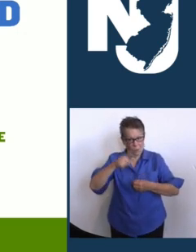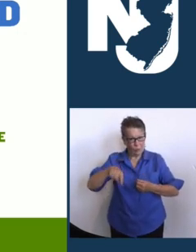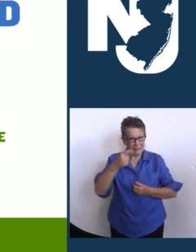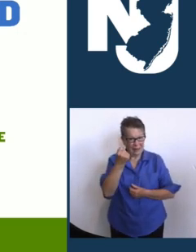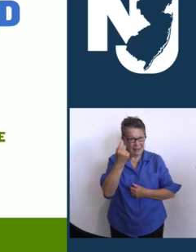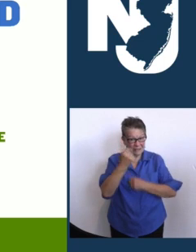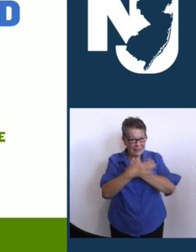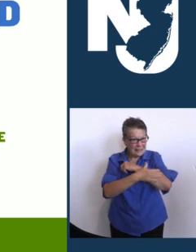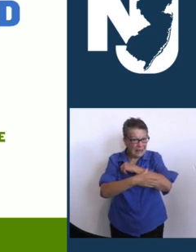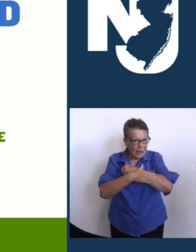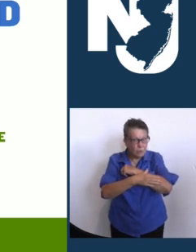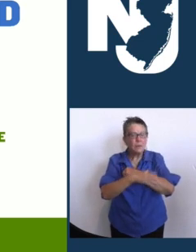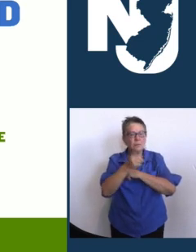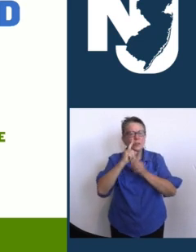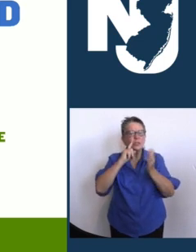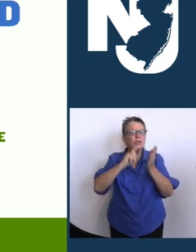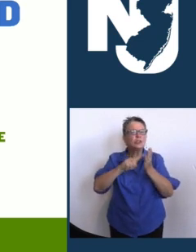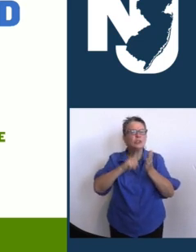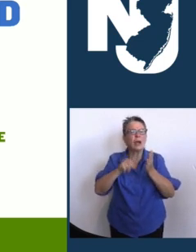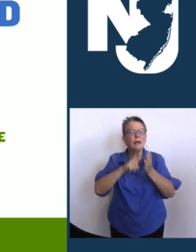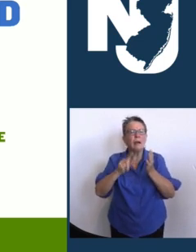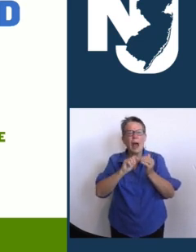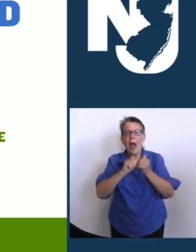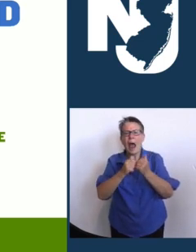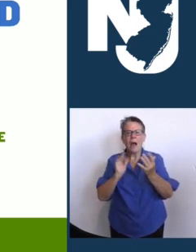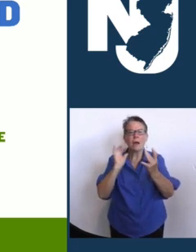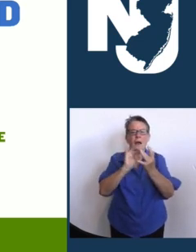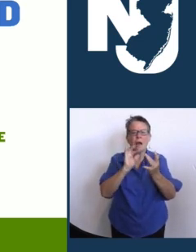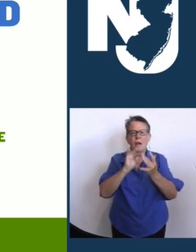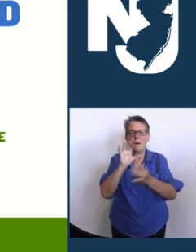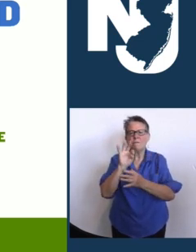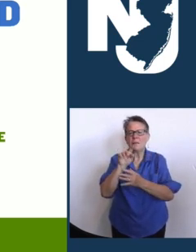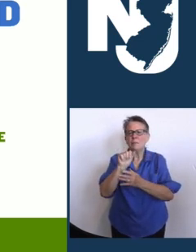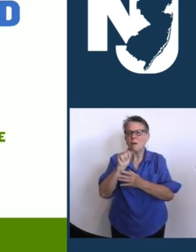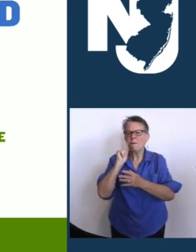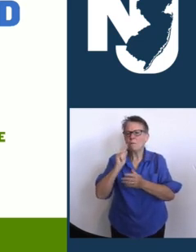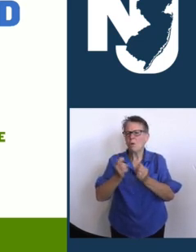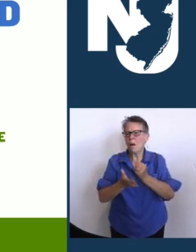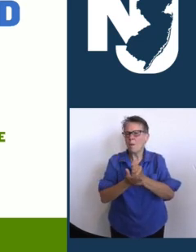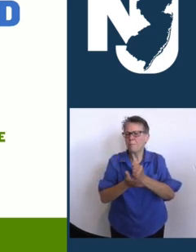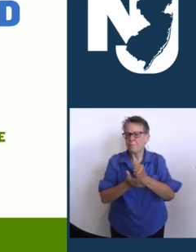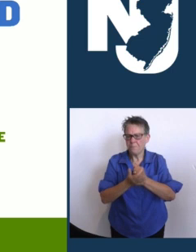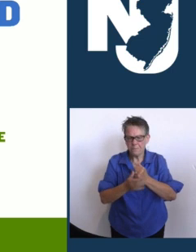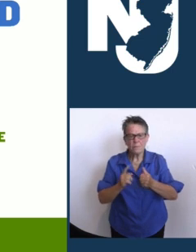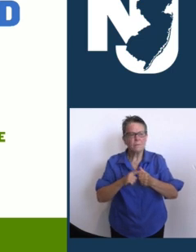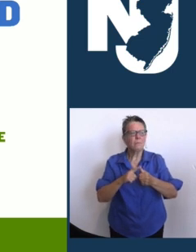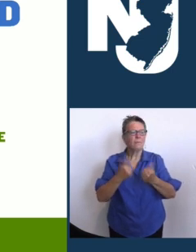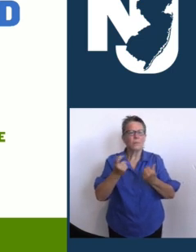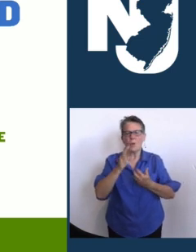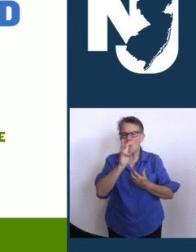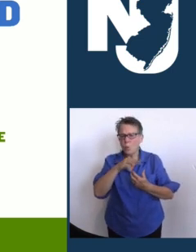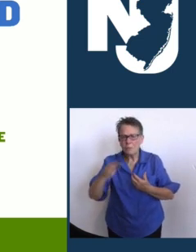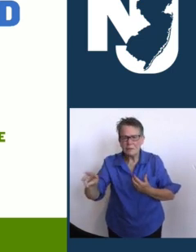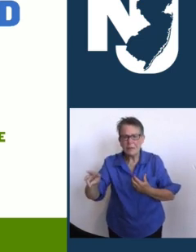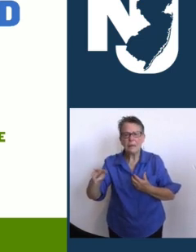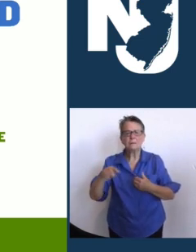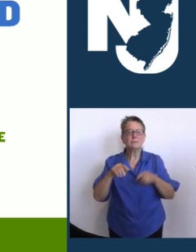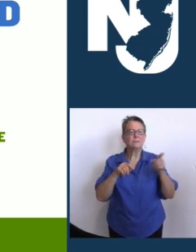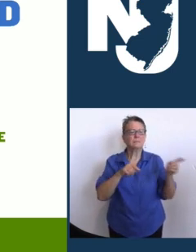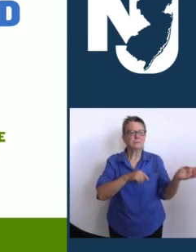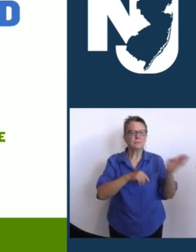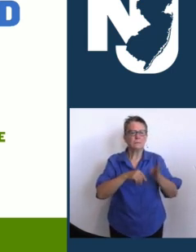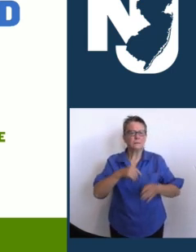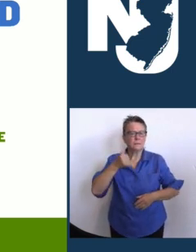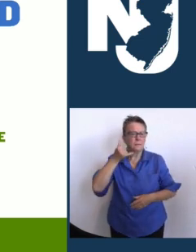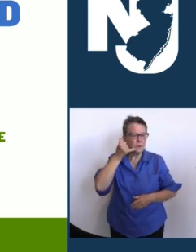.gov. You can see it in the screen, to begin the process of filing your claim. This takes about 20 minutes to kick things off,